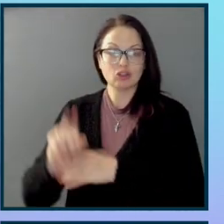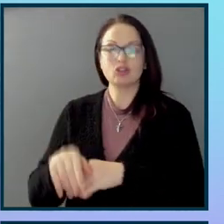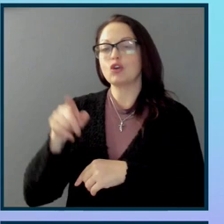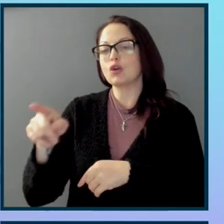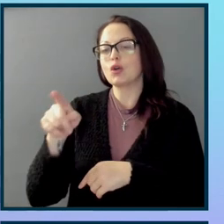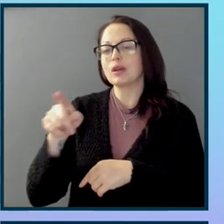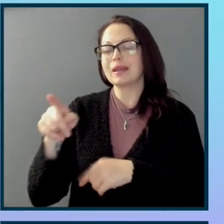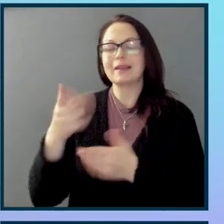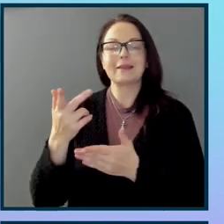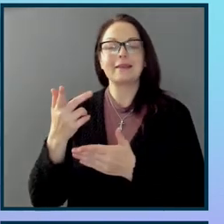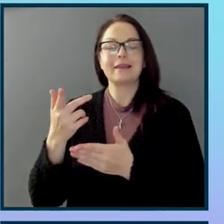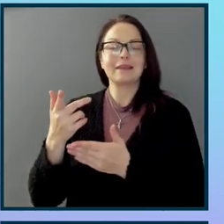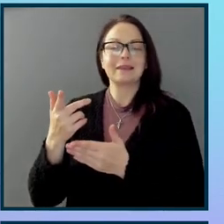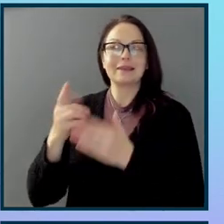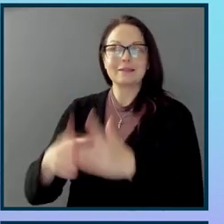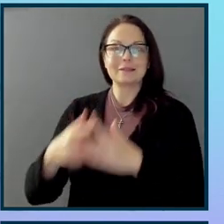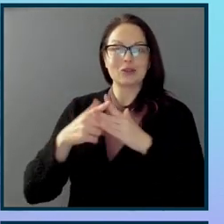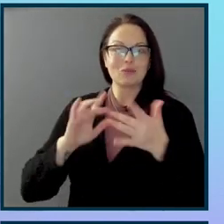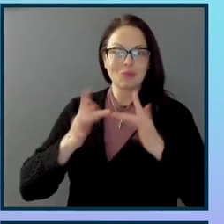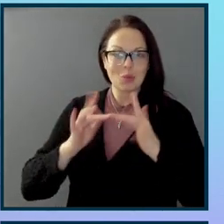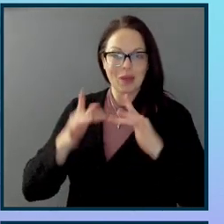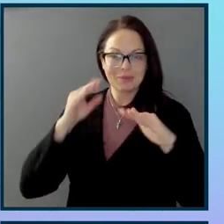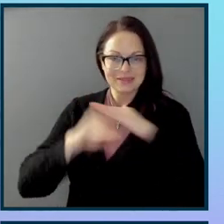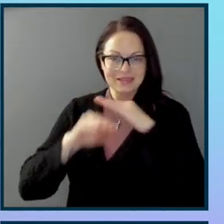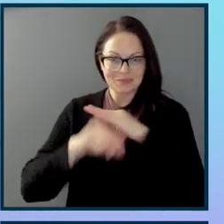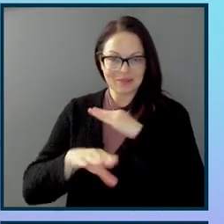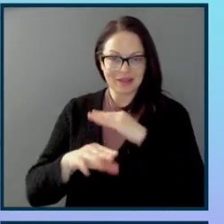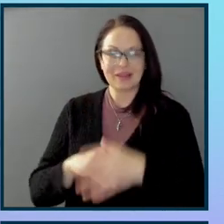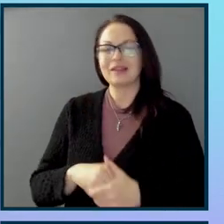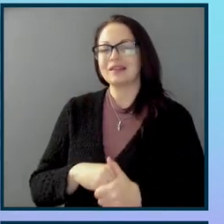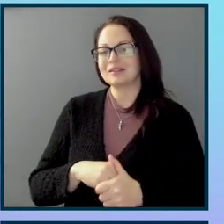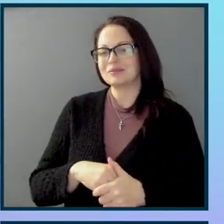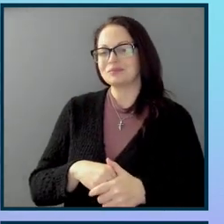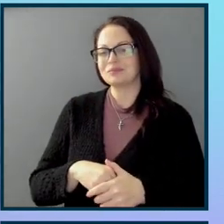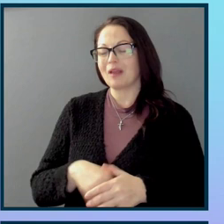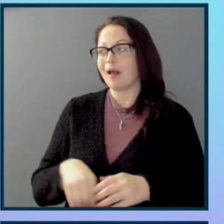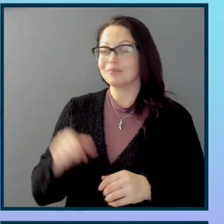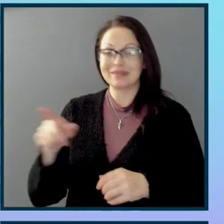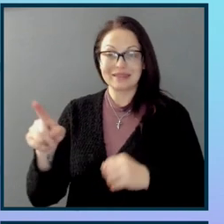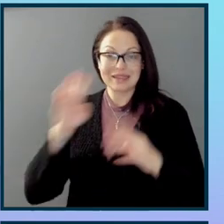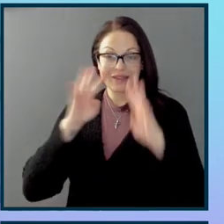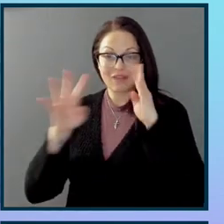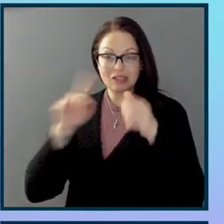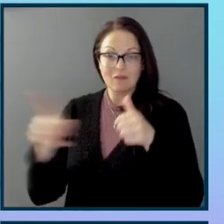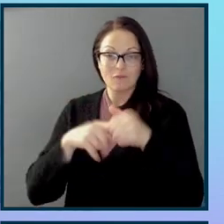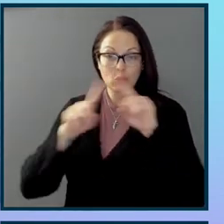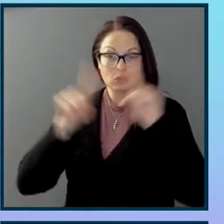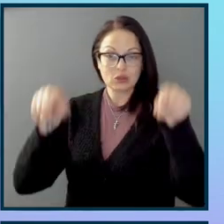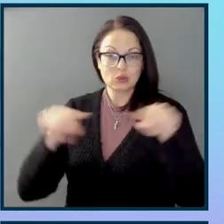accessibility before it was even a thing. I talked about him inventing the first screen reader while he was working at IBM.